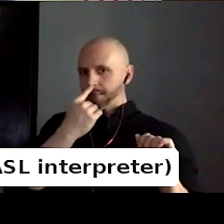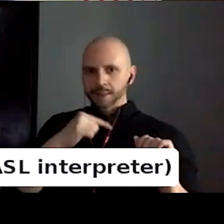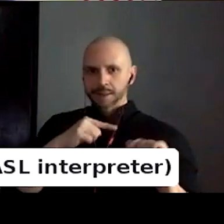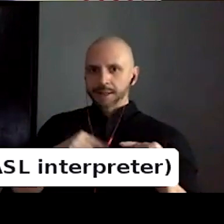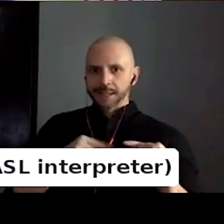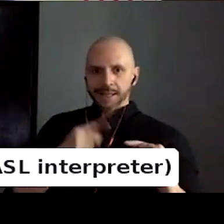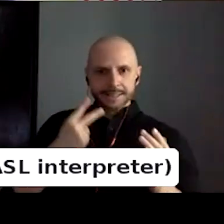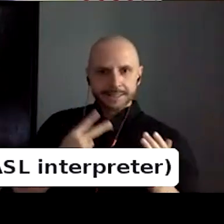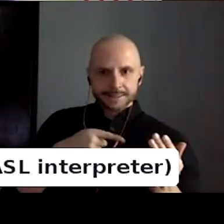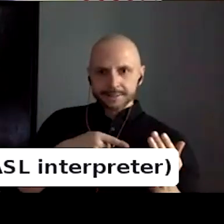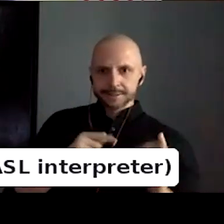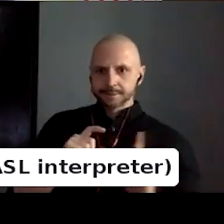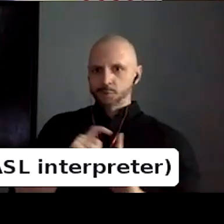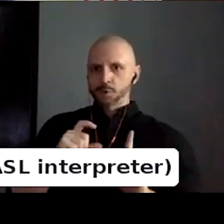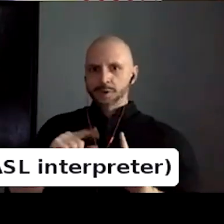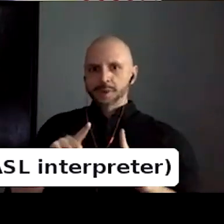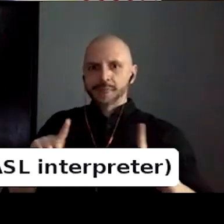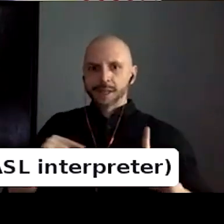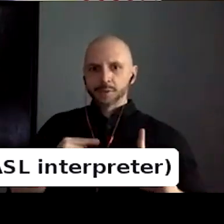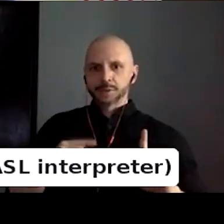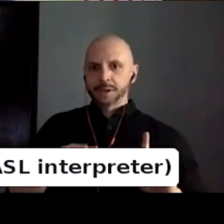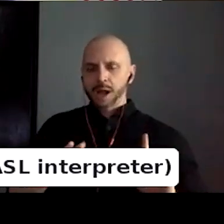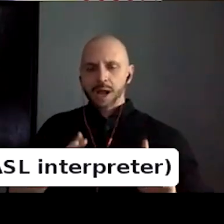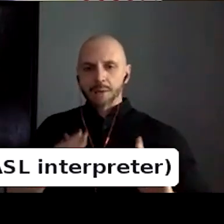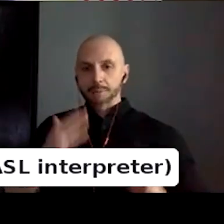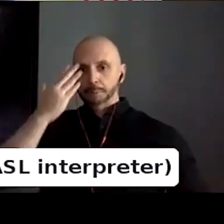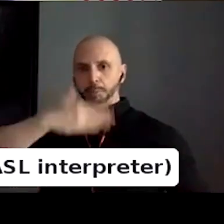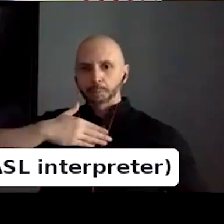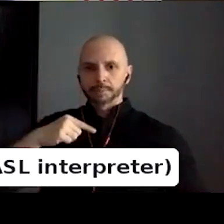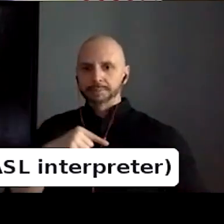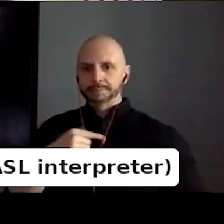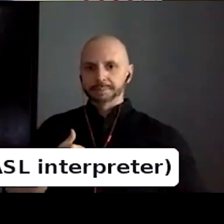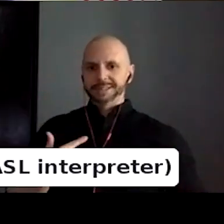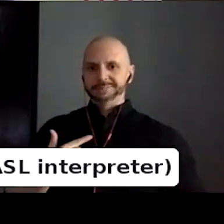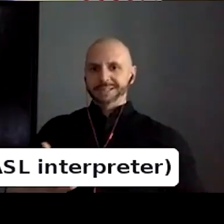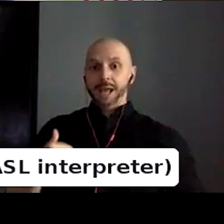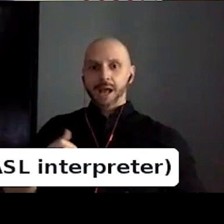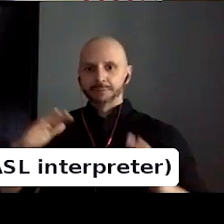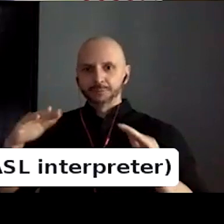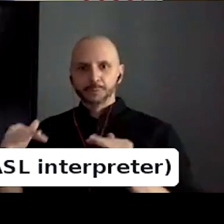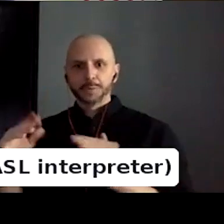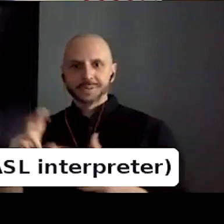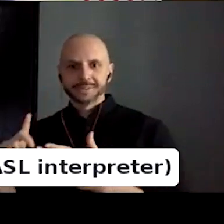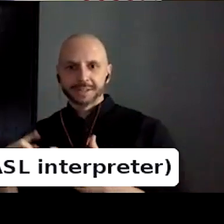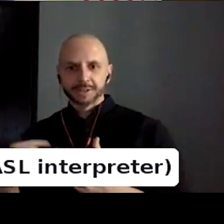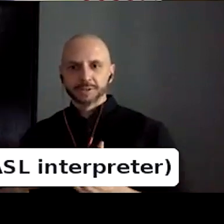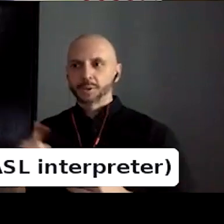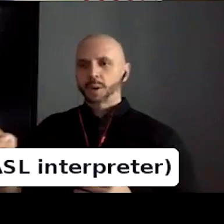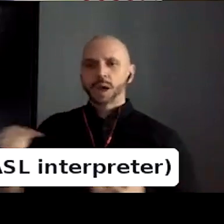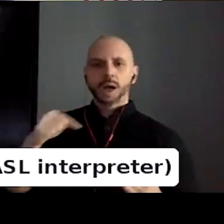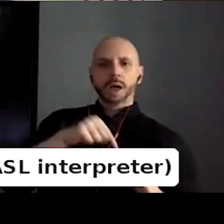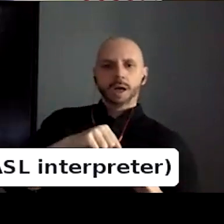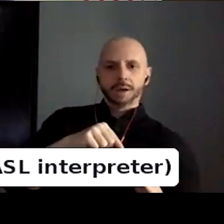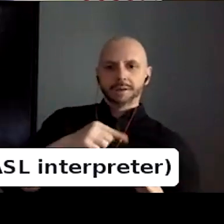yeah, that's true. It's indeed, it's in English and Dutch, but yeah. See, if you ask me this question, I'm like, oh yeah, that's it. Right.